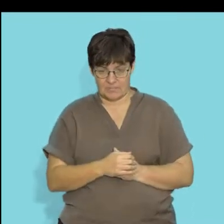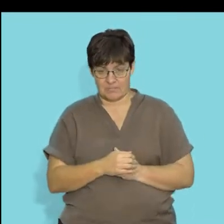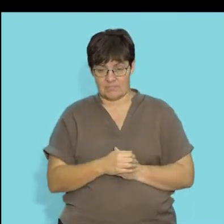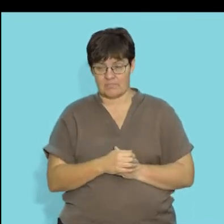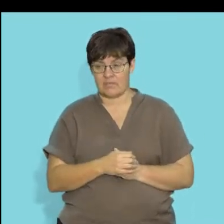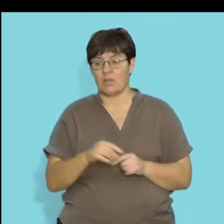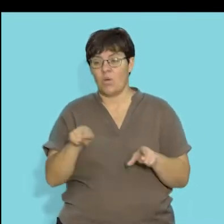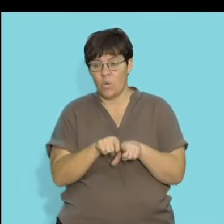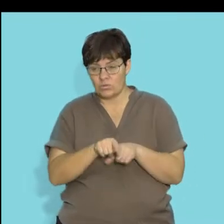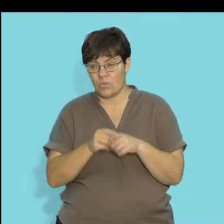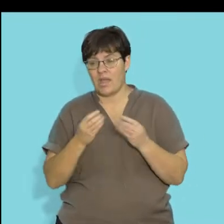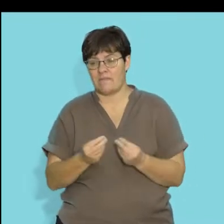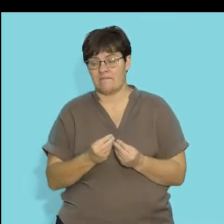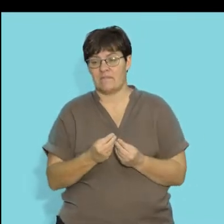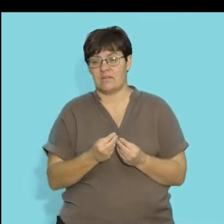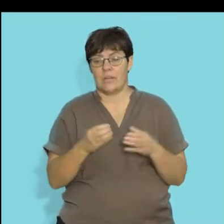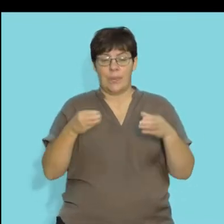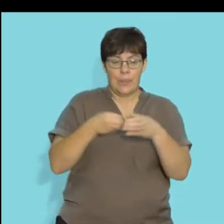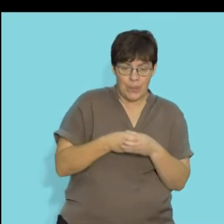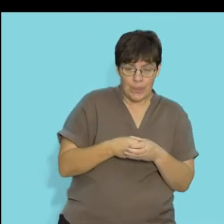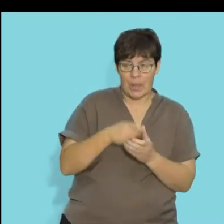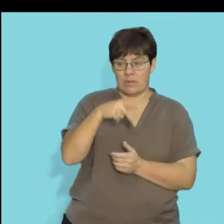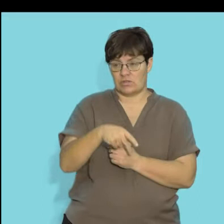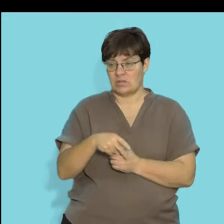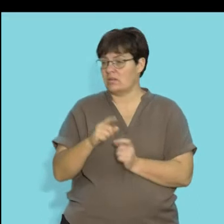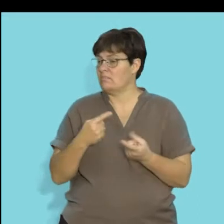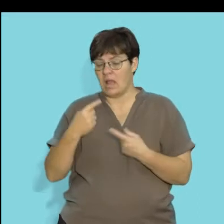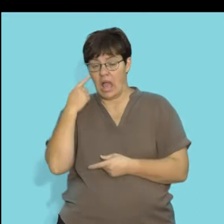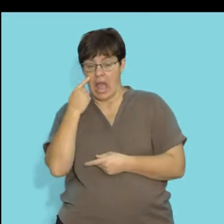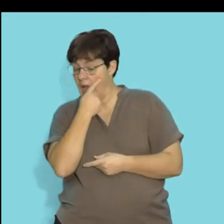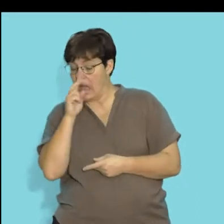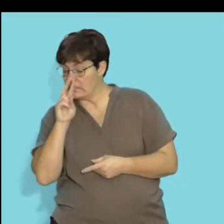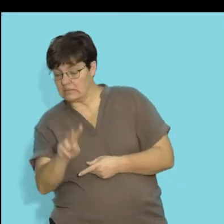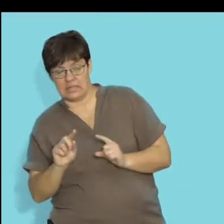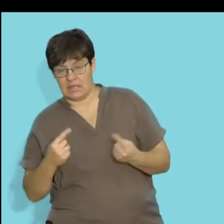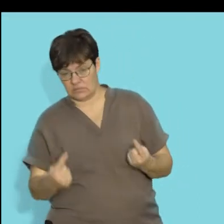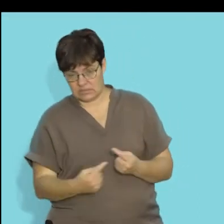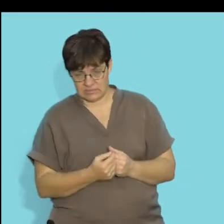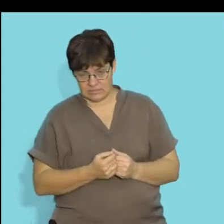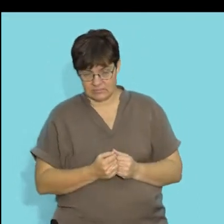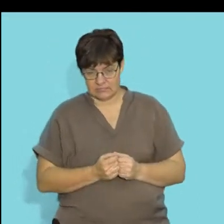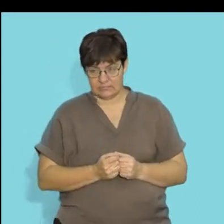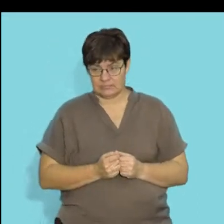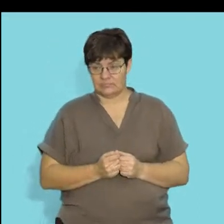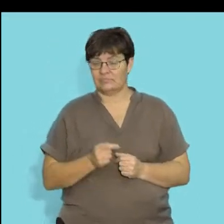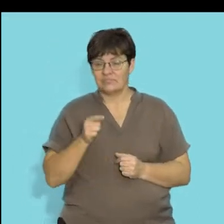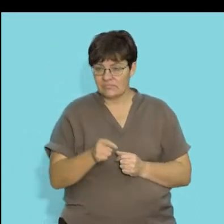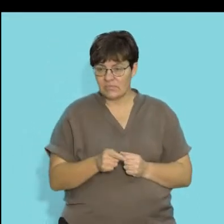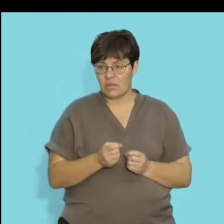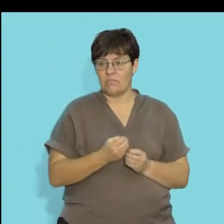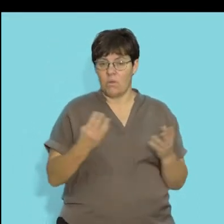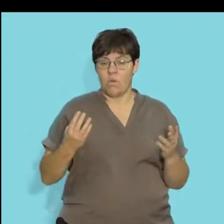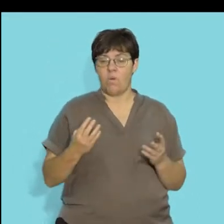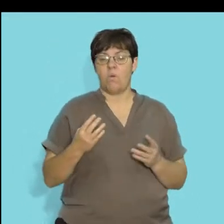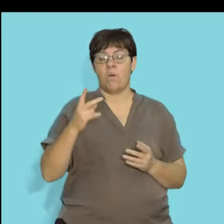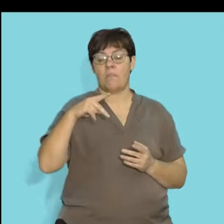What's interesting is that we also have much smaller parasites that cannot be seen, so your microscopic parasites and these